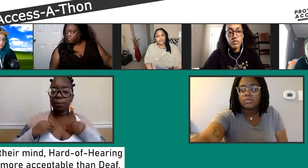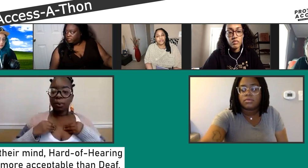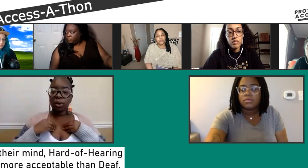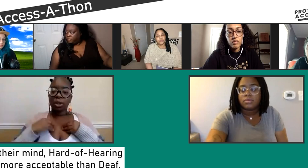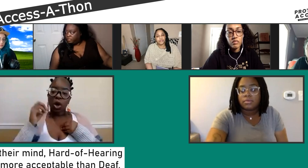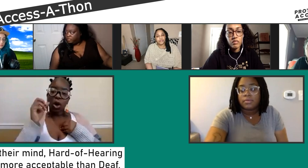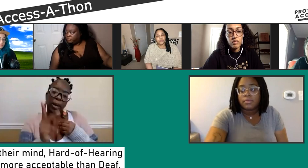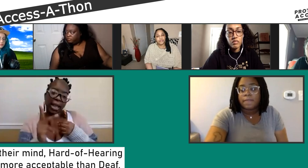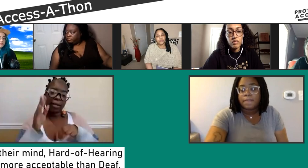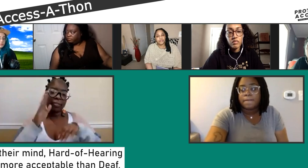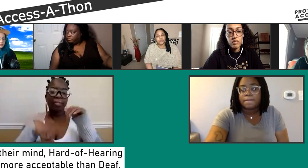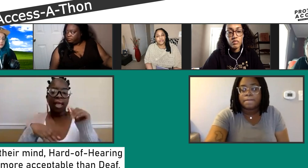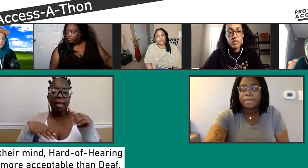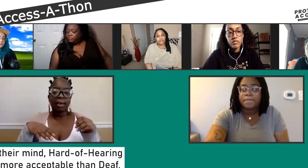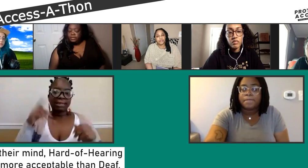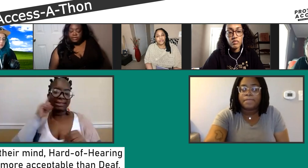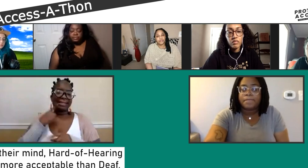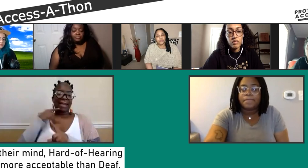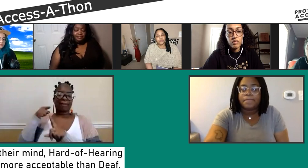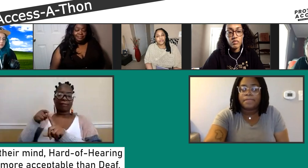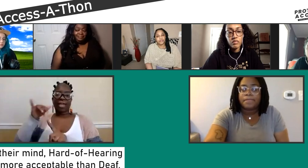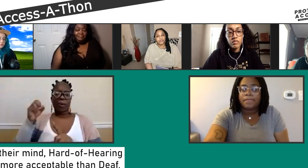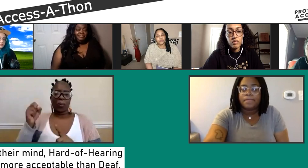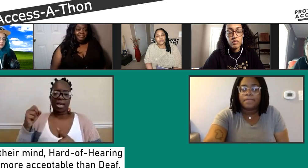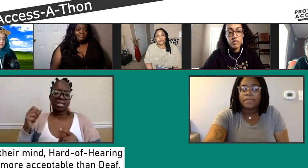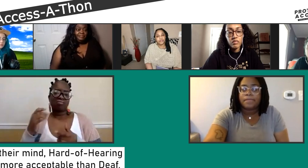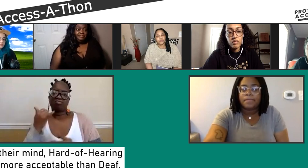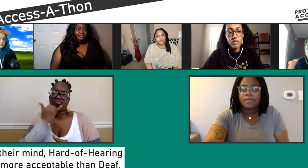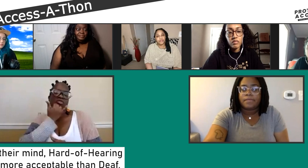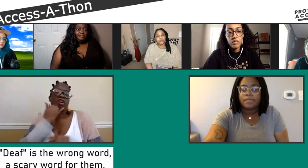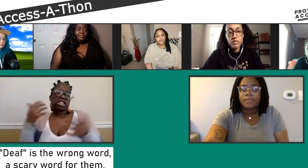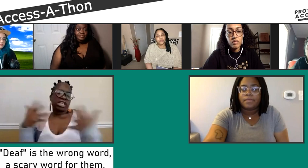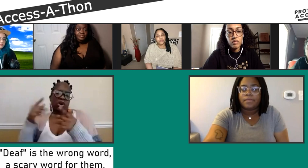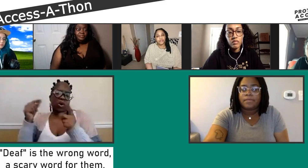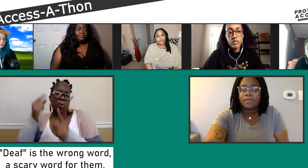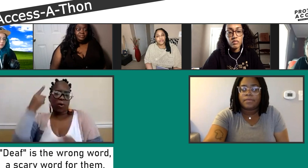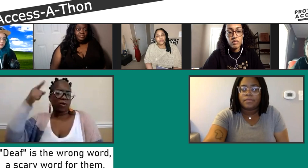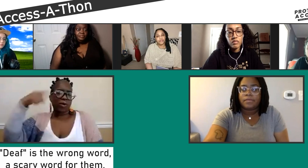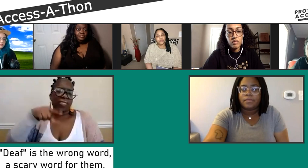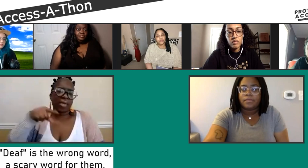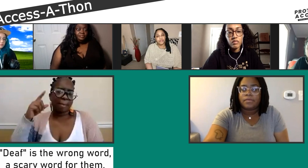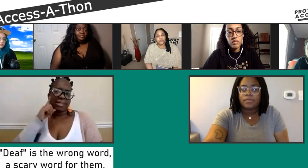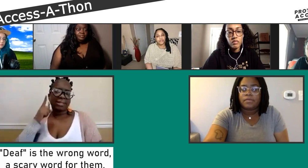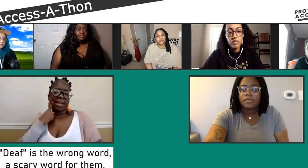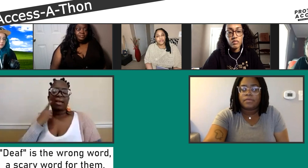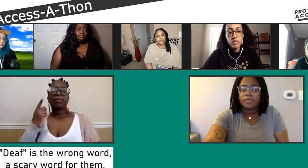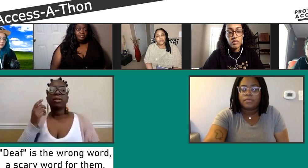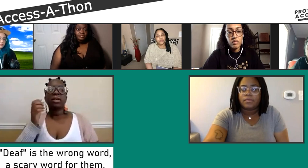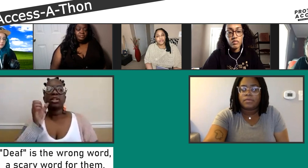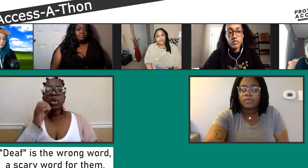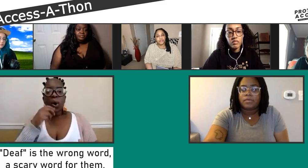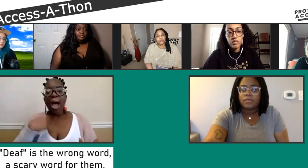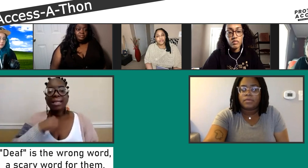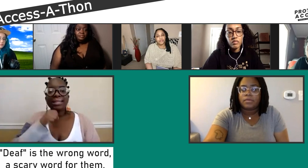people hear the word hard of hearing, they'll, you know, it becomes a, oh, okay, well, you know,